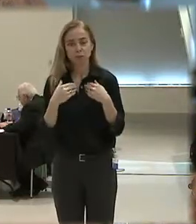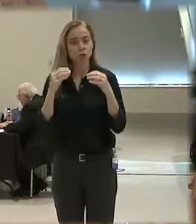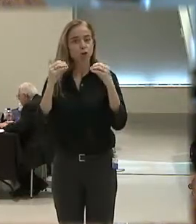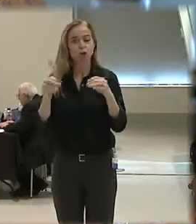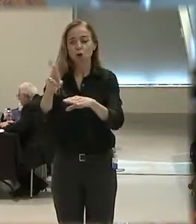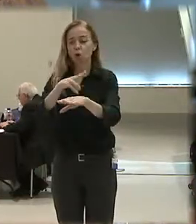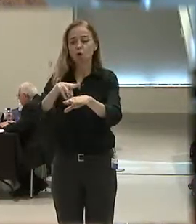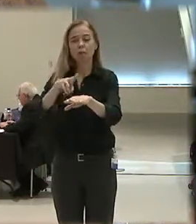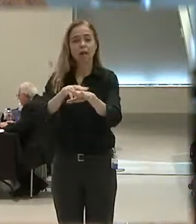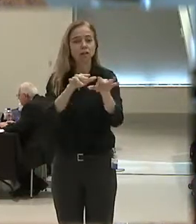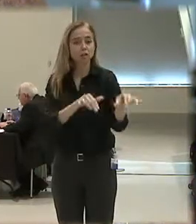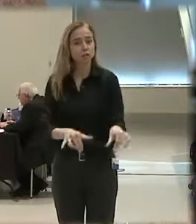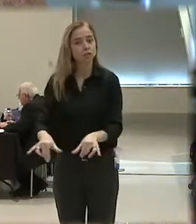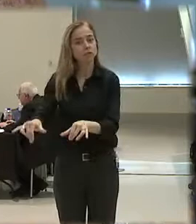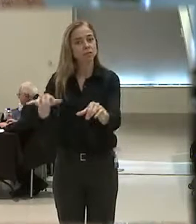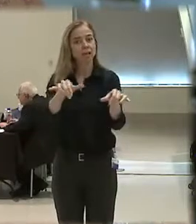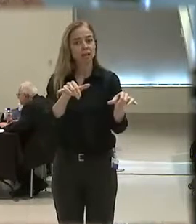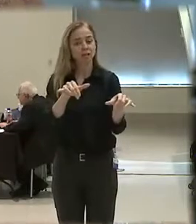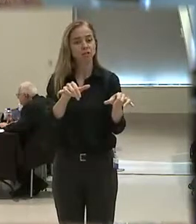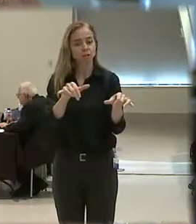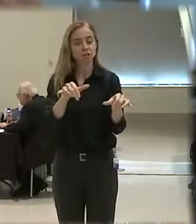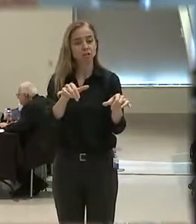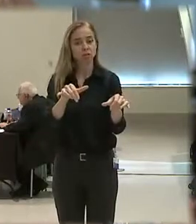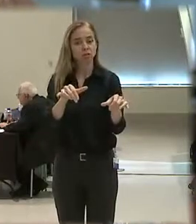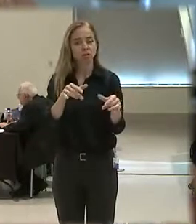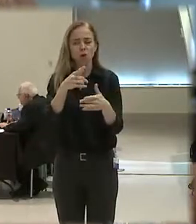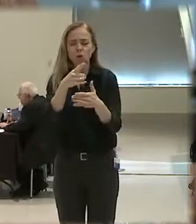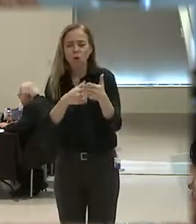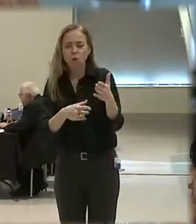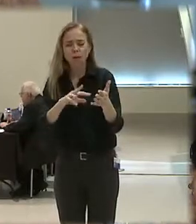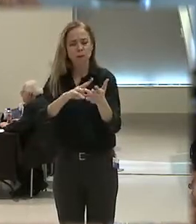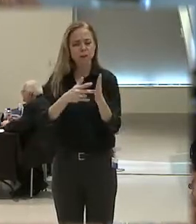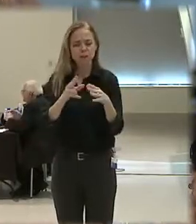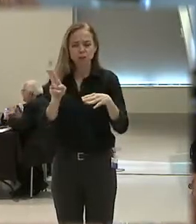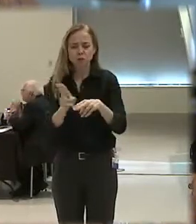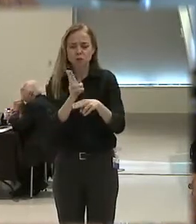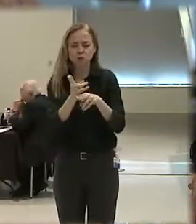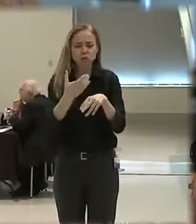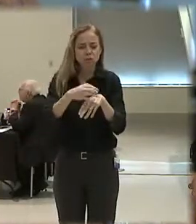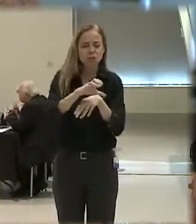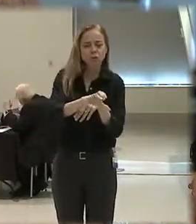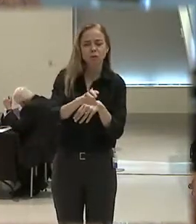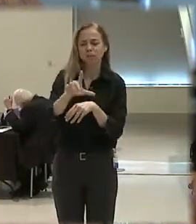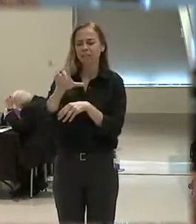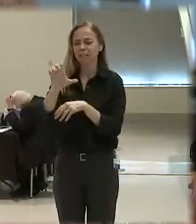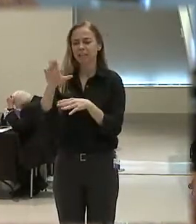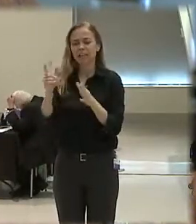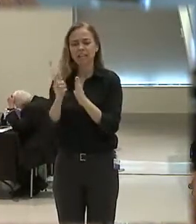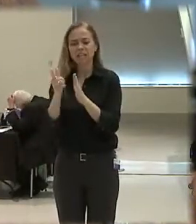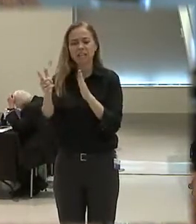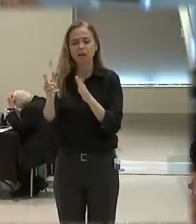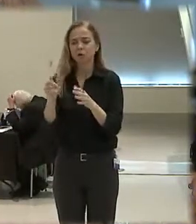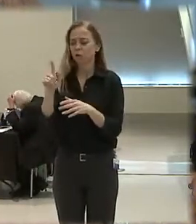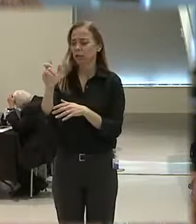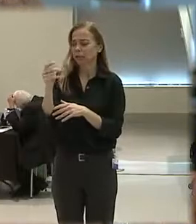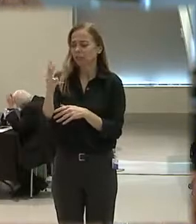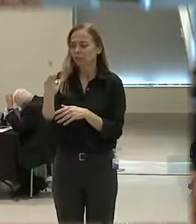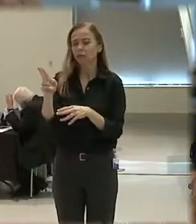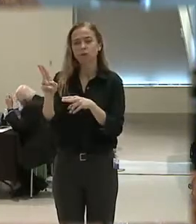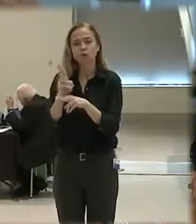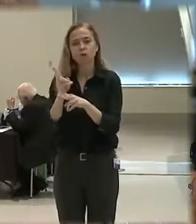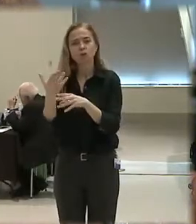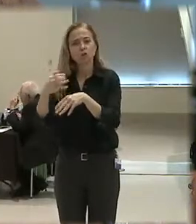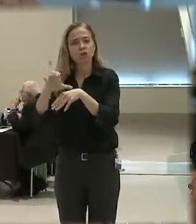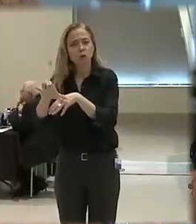national standards of figuring out what this entails. What is use of force, what is the lethal use of force, what is non-lethal use of force,